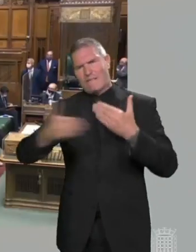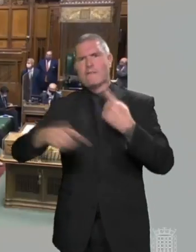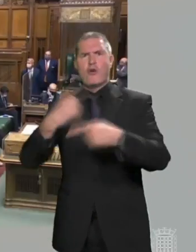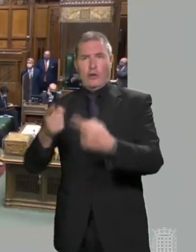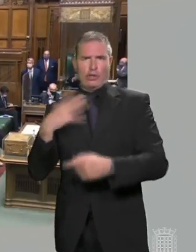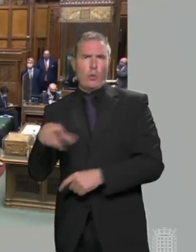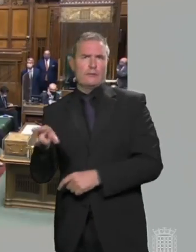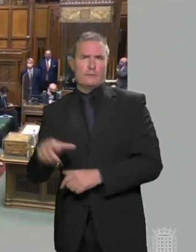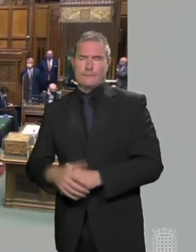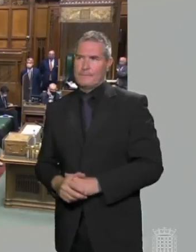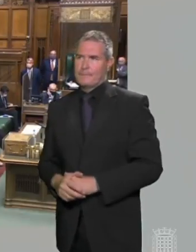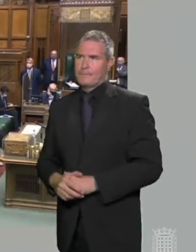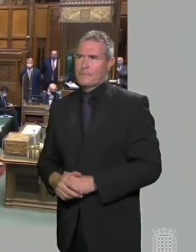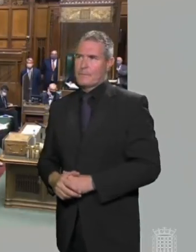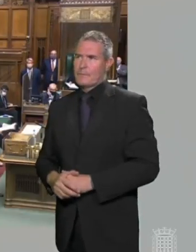Speaker.